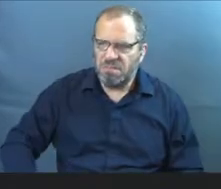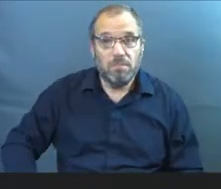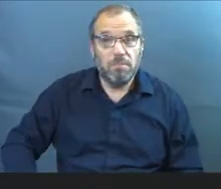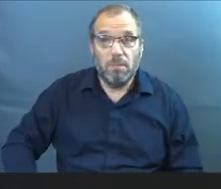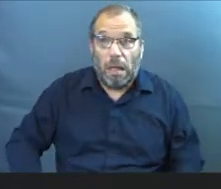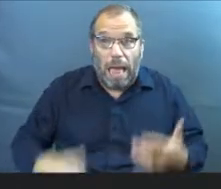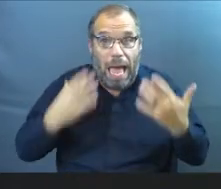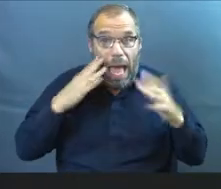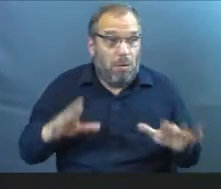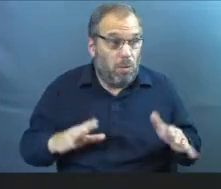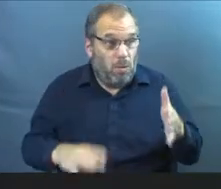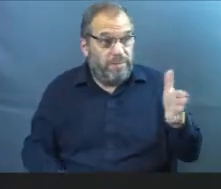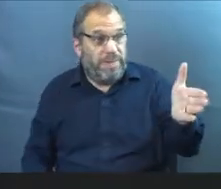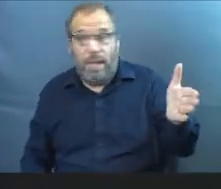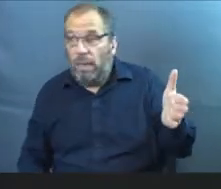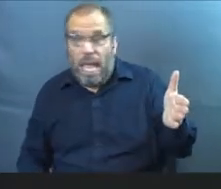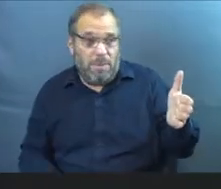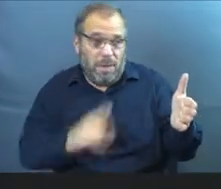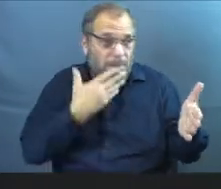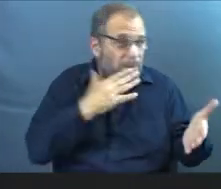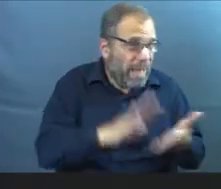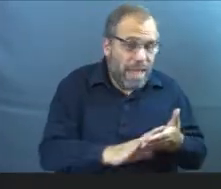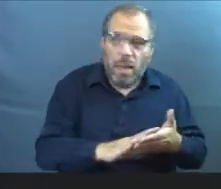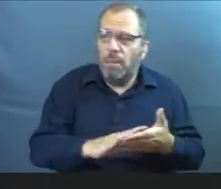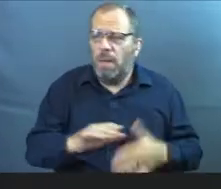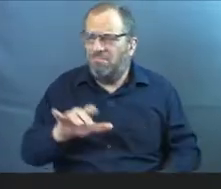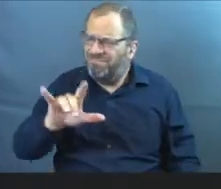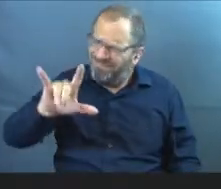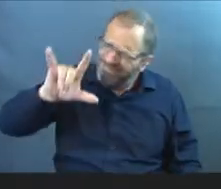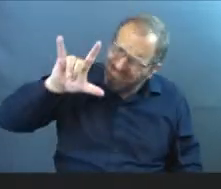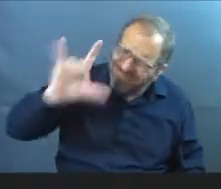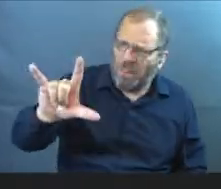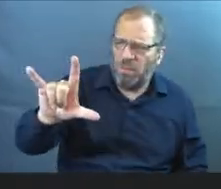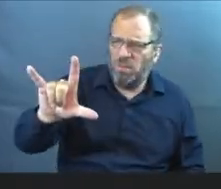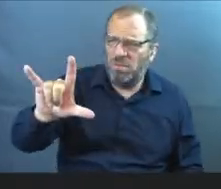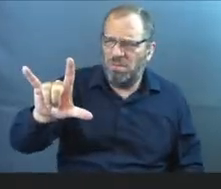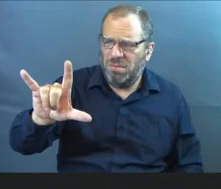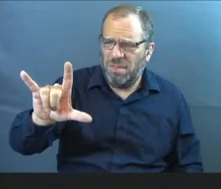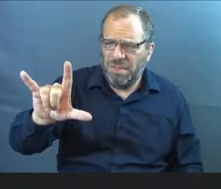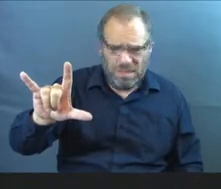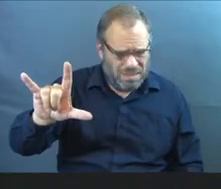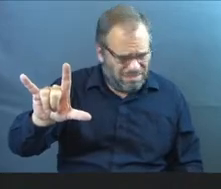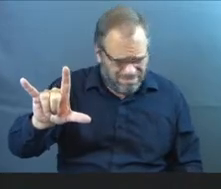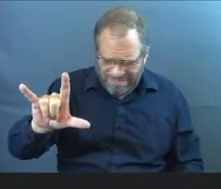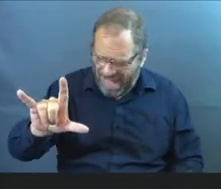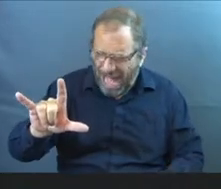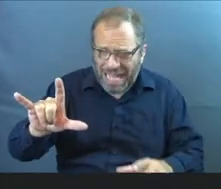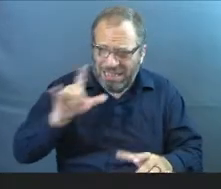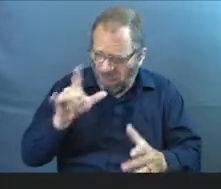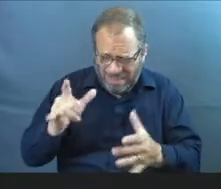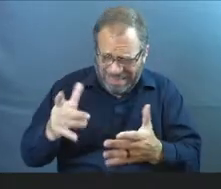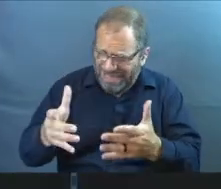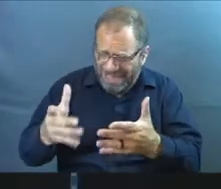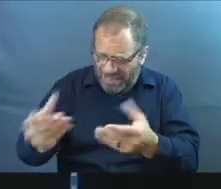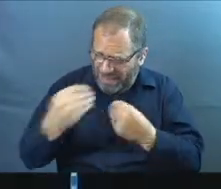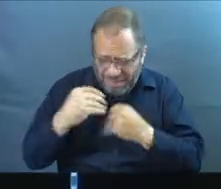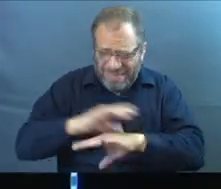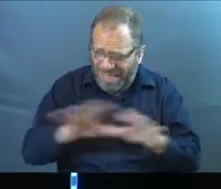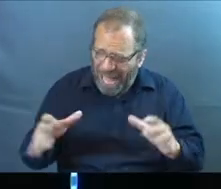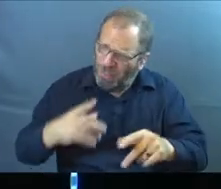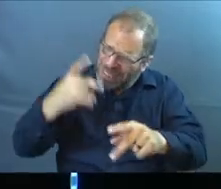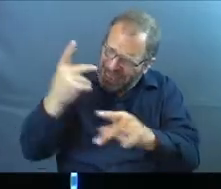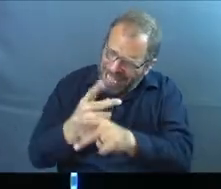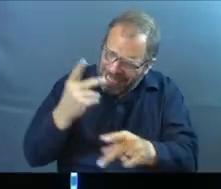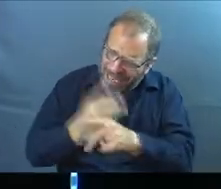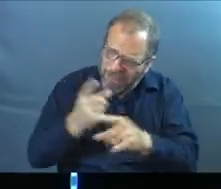I don't know what's ahead. It could be real bad, but I love you. I want nothing from you. I just want to help take care of you. Do you see